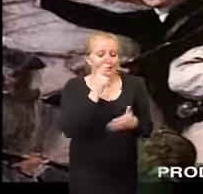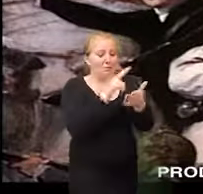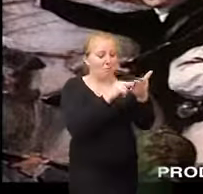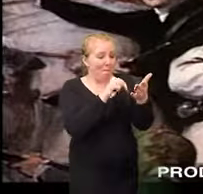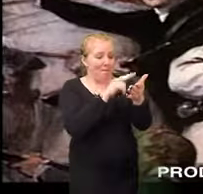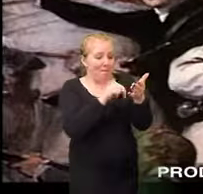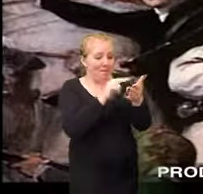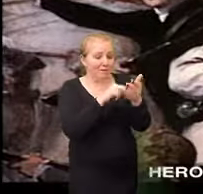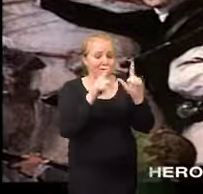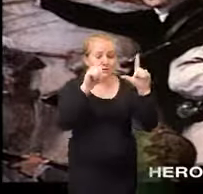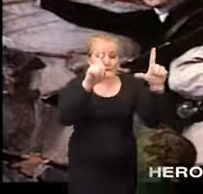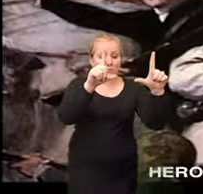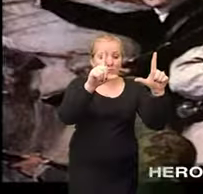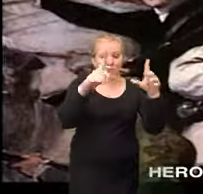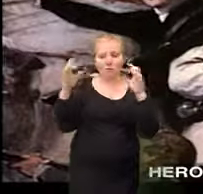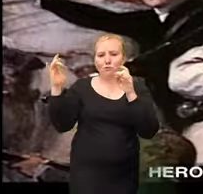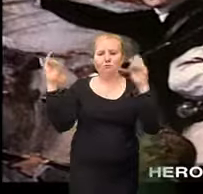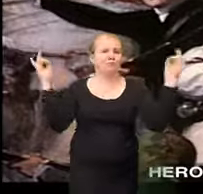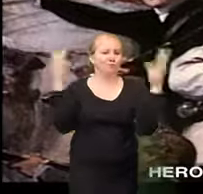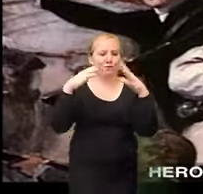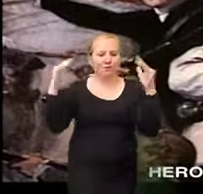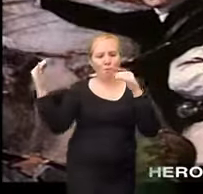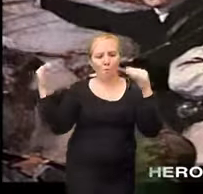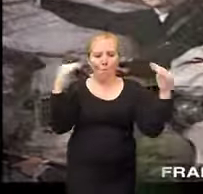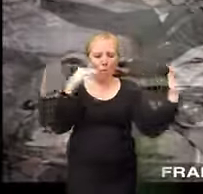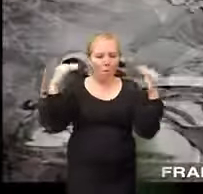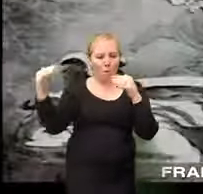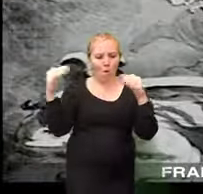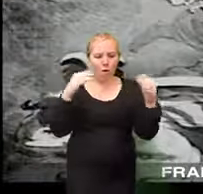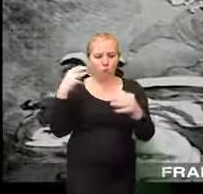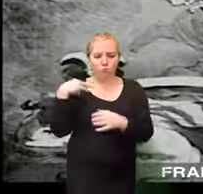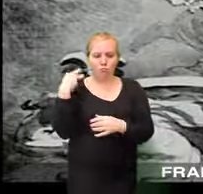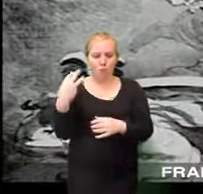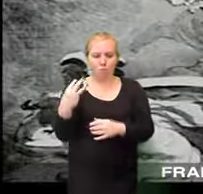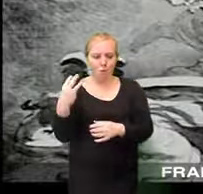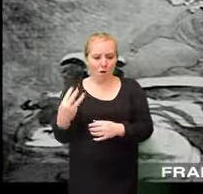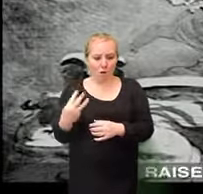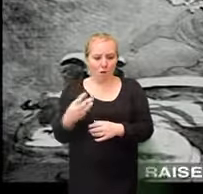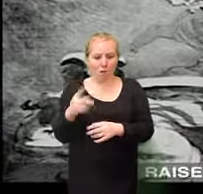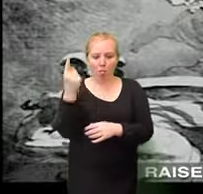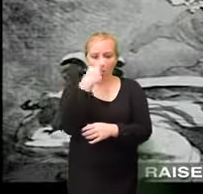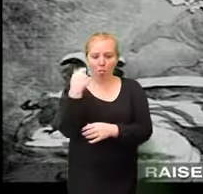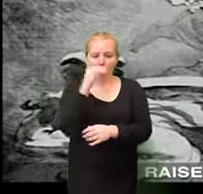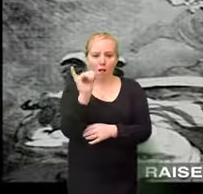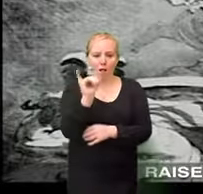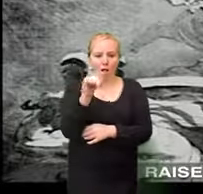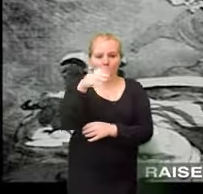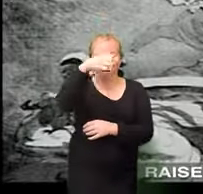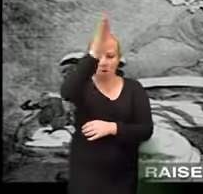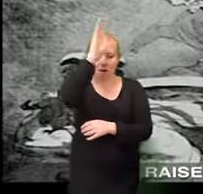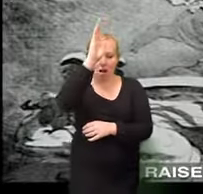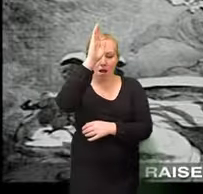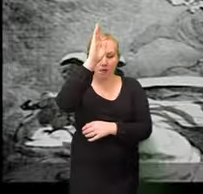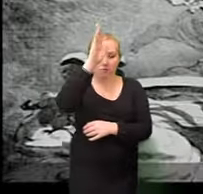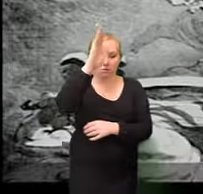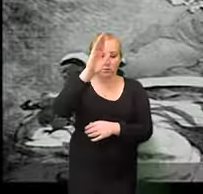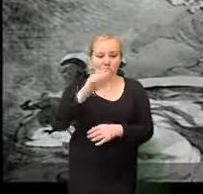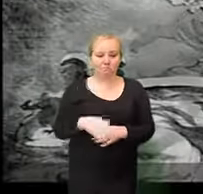epic paintings heroic battles of the war Franklin and Washington raised to the level of gods